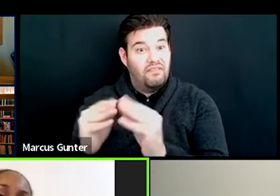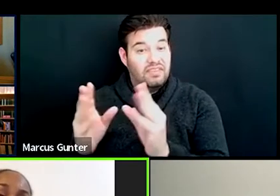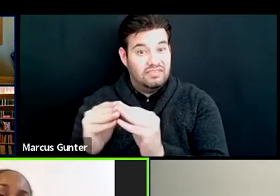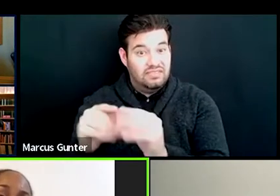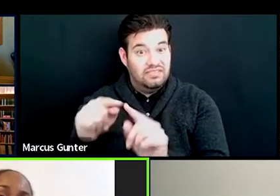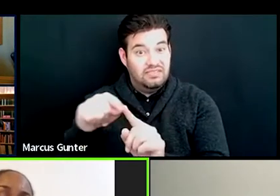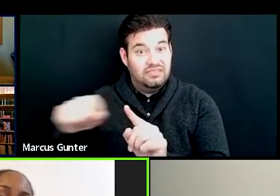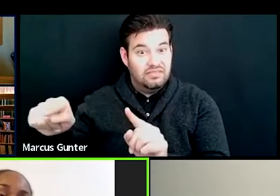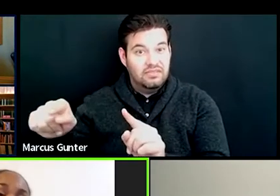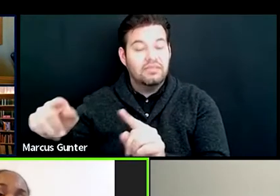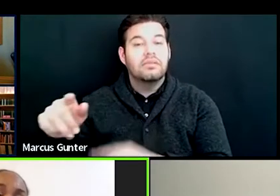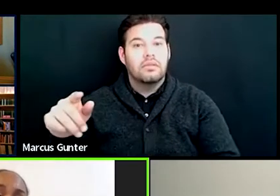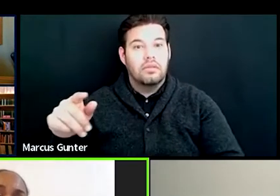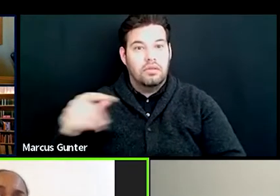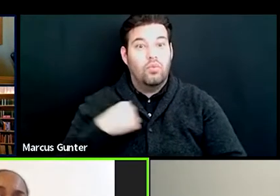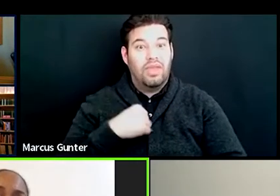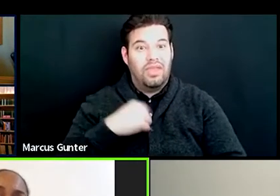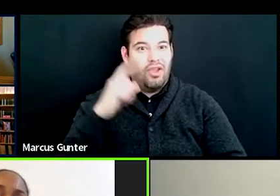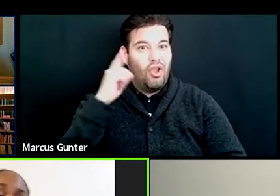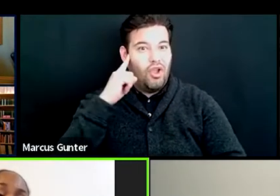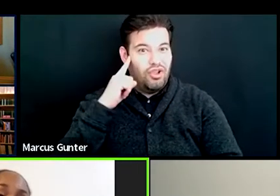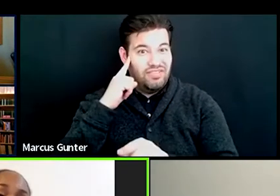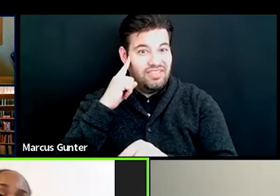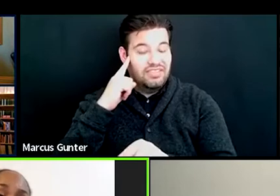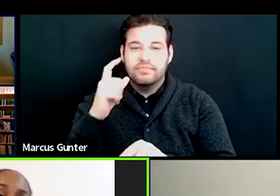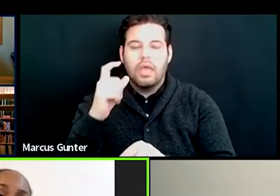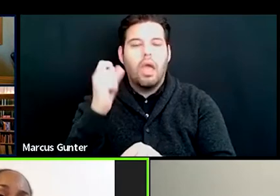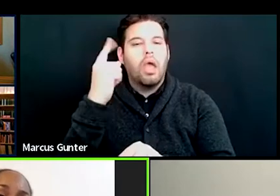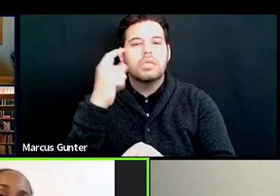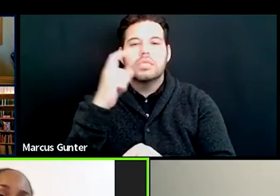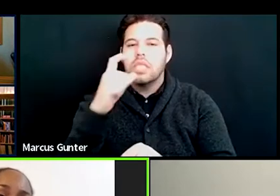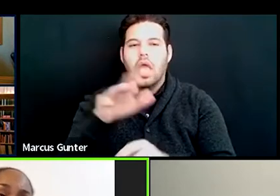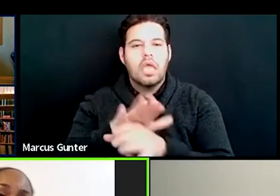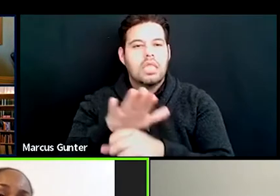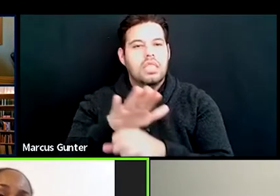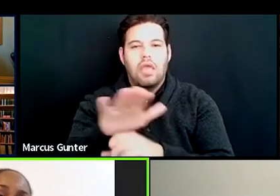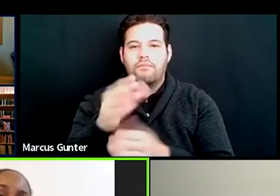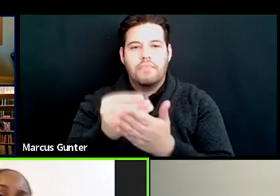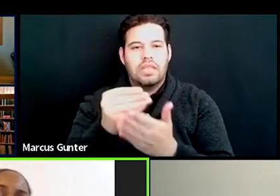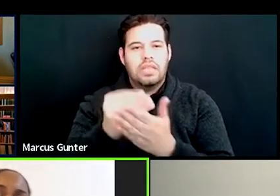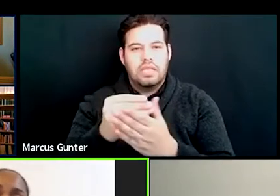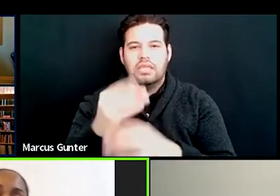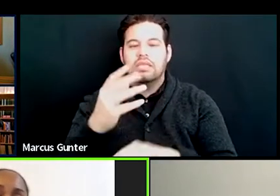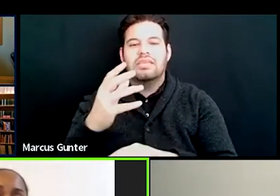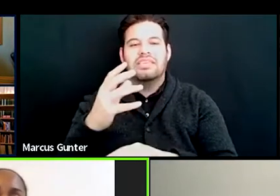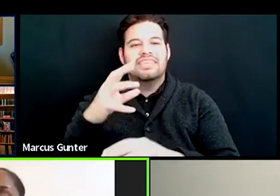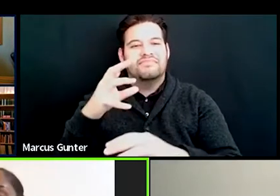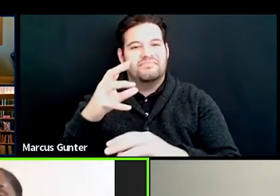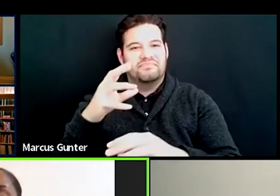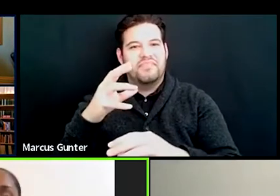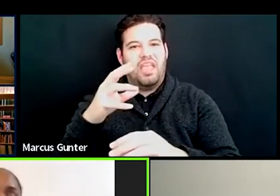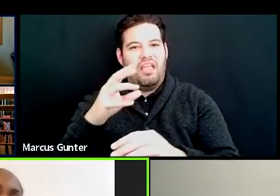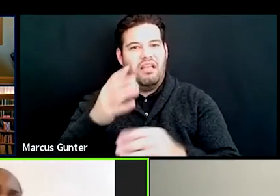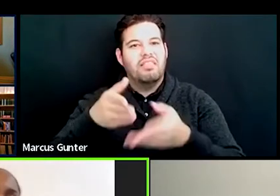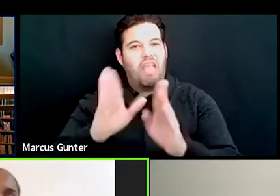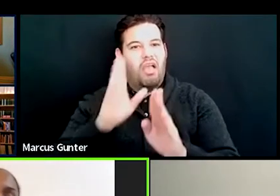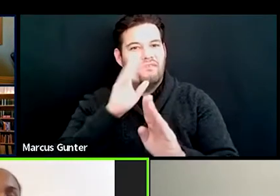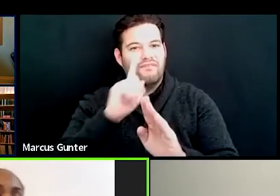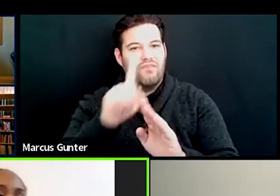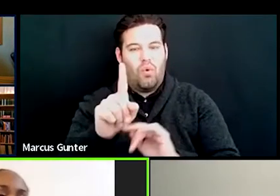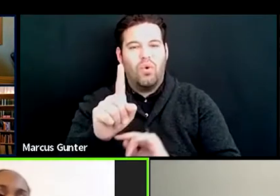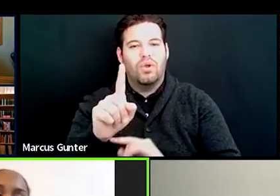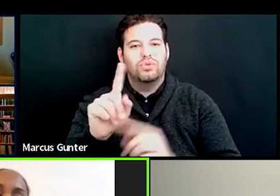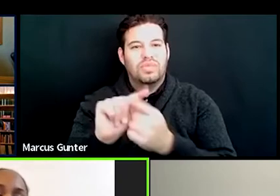the vendor early on concerns that there wasn't enough money built in for translations. And because of the runway